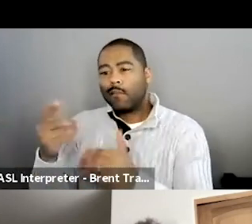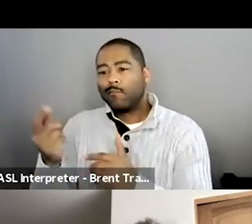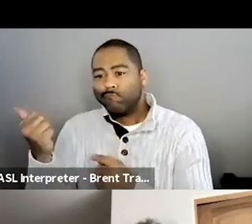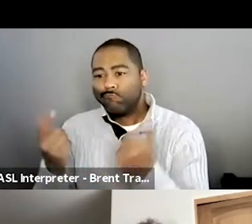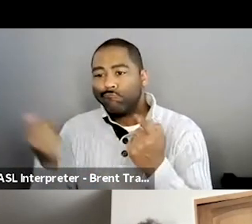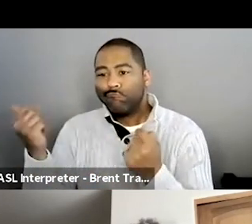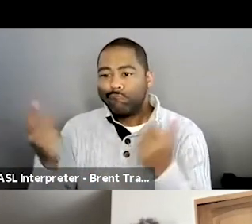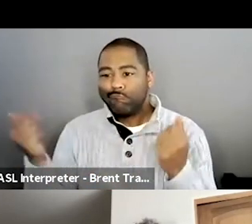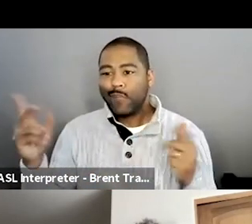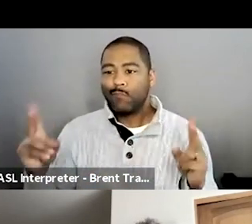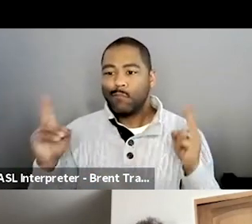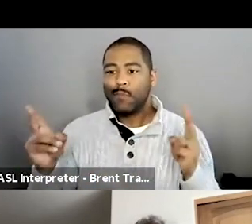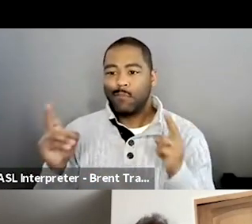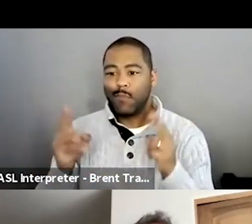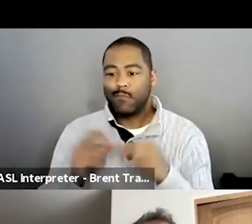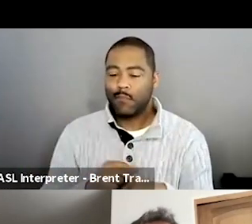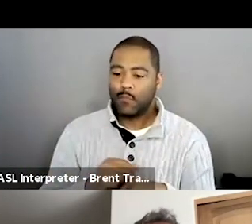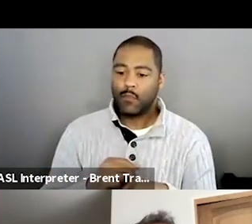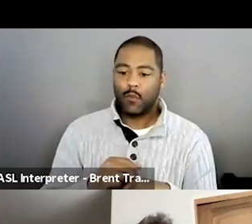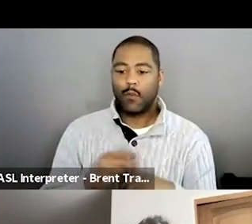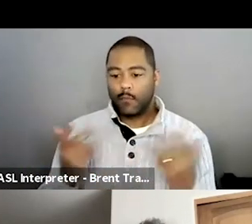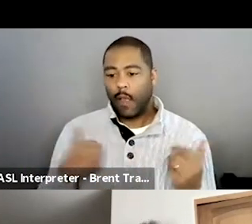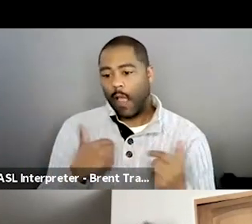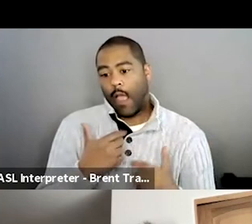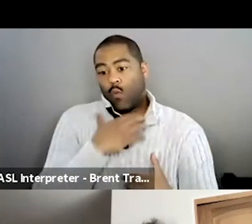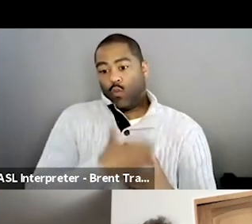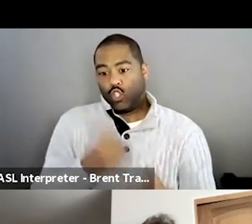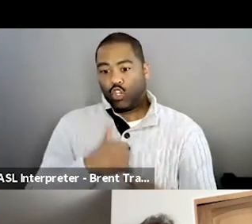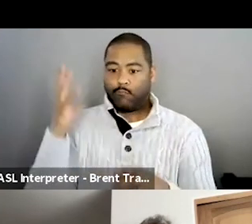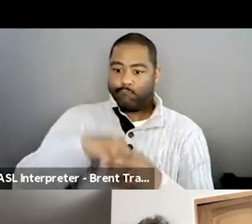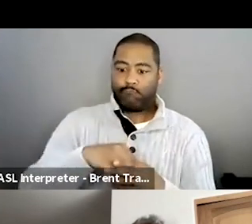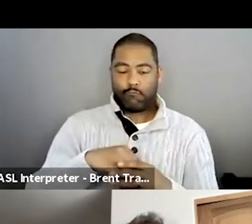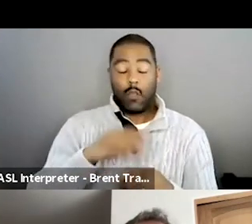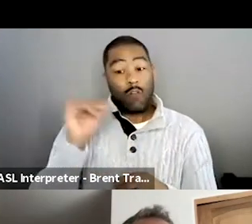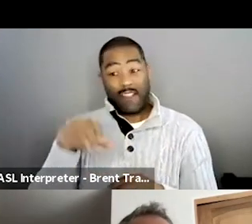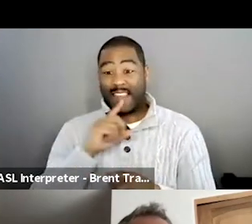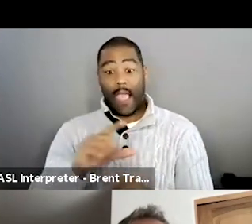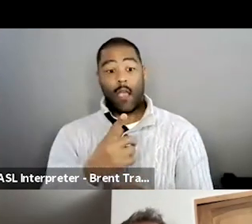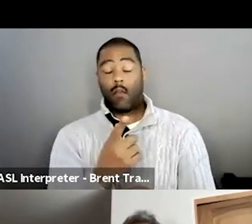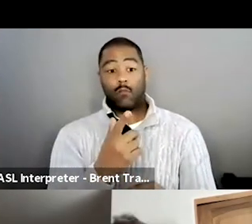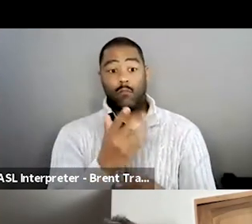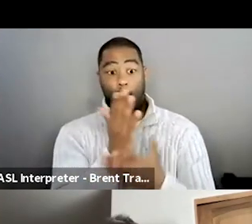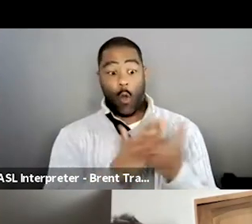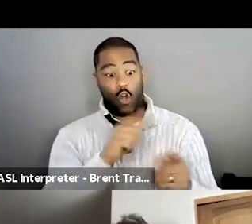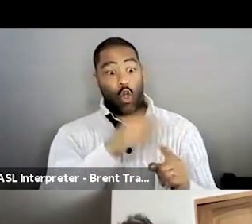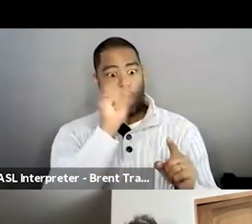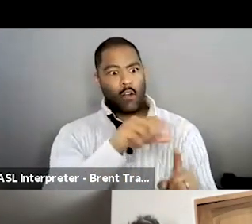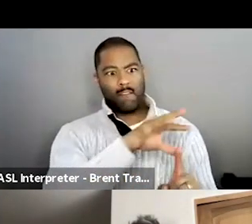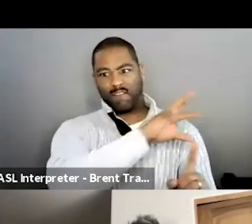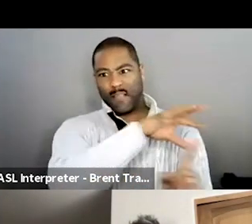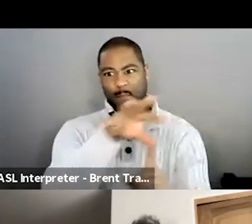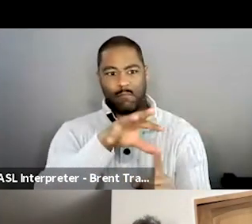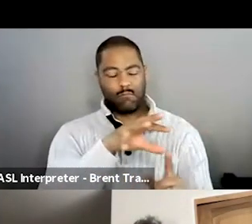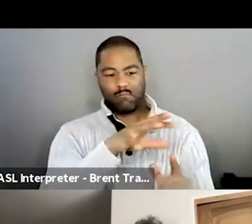were so, you know, interesting unto themselves and you sort of just wanted to follow them and see what they're up to. And so,